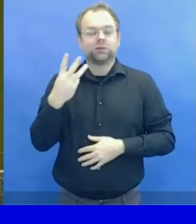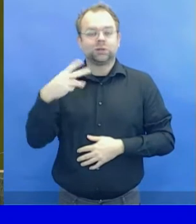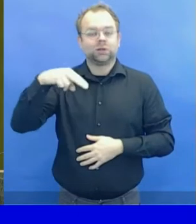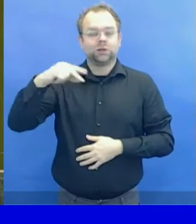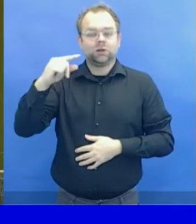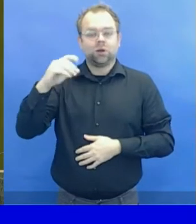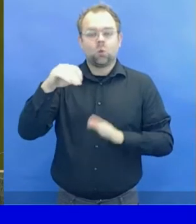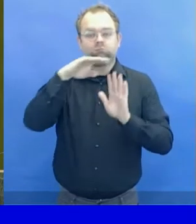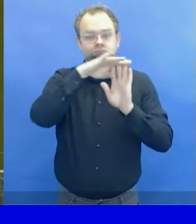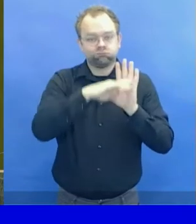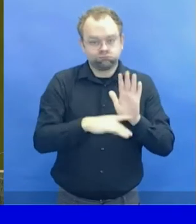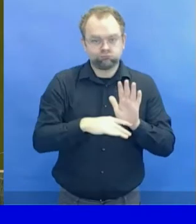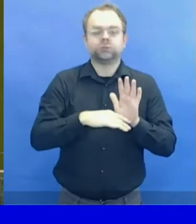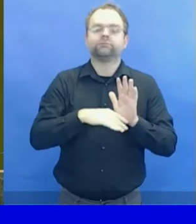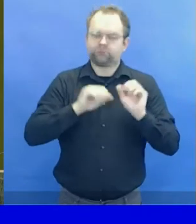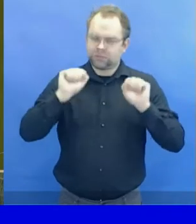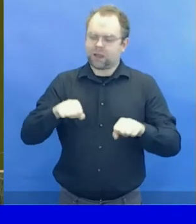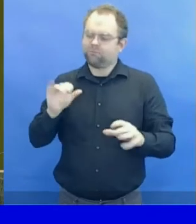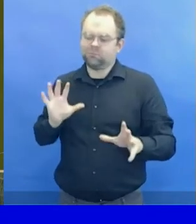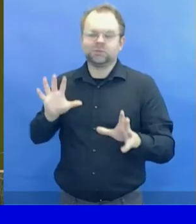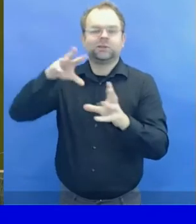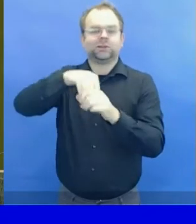It is so decided.